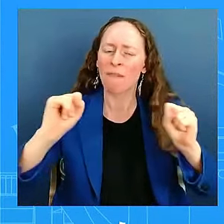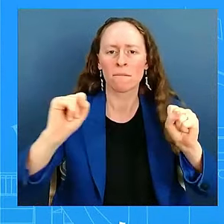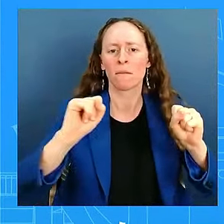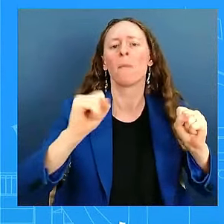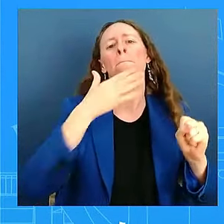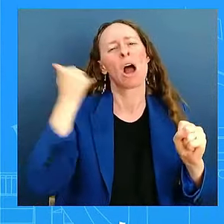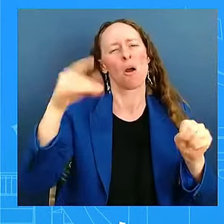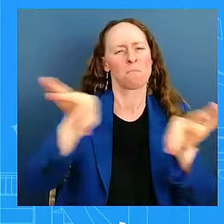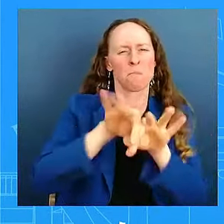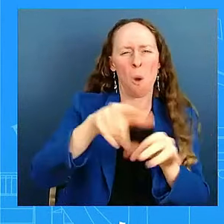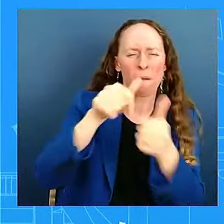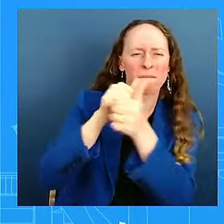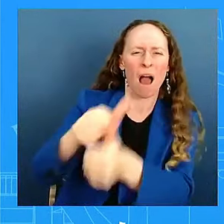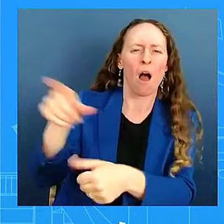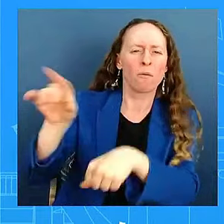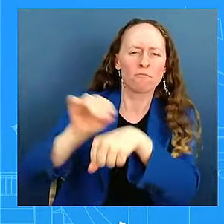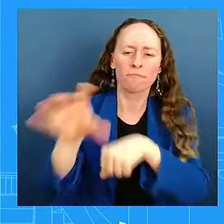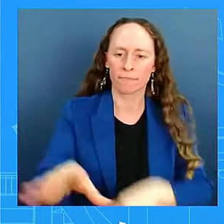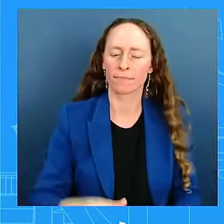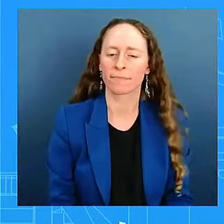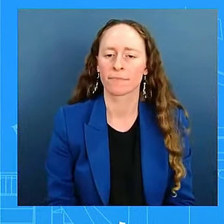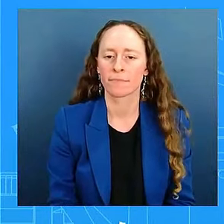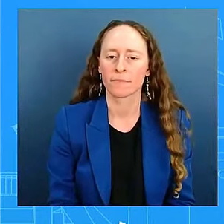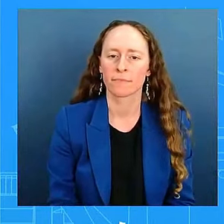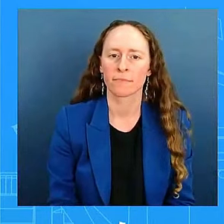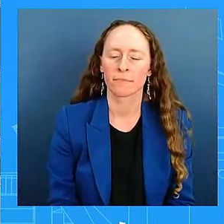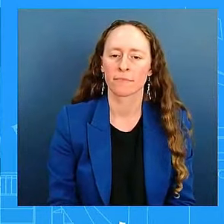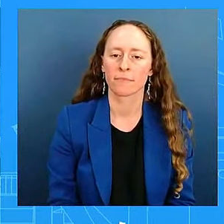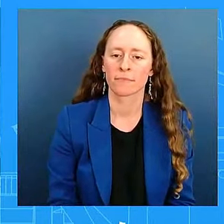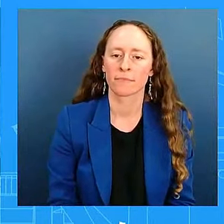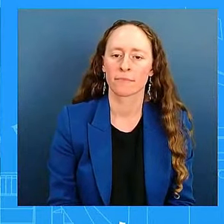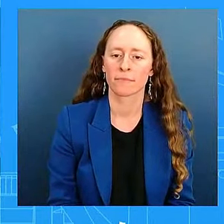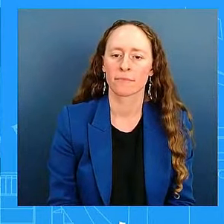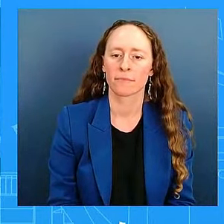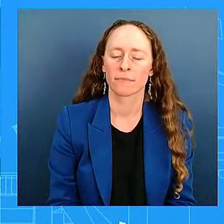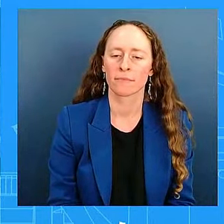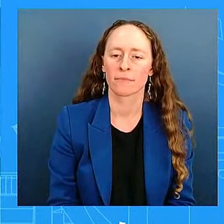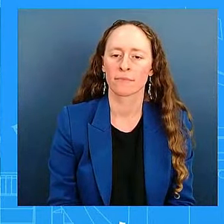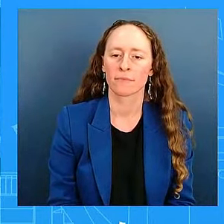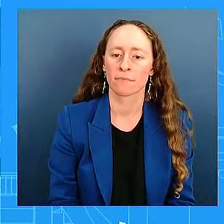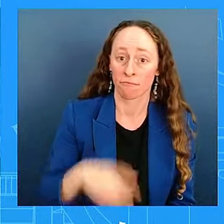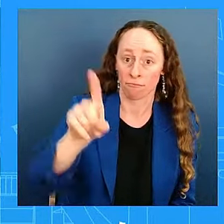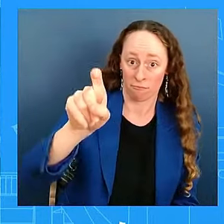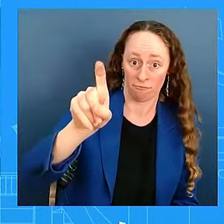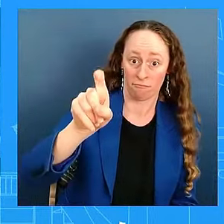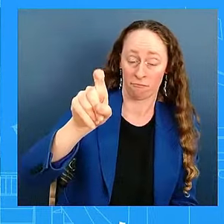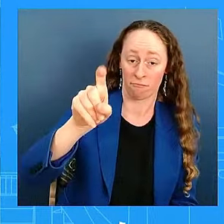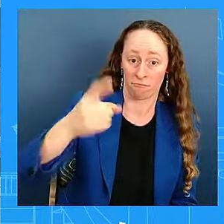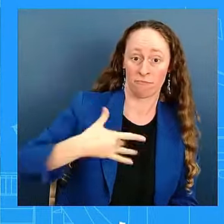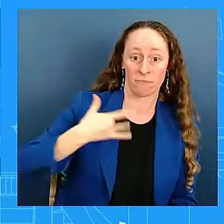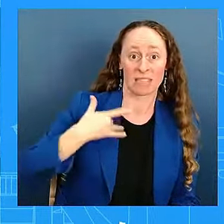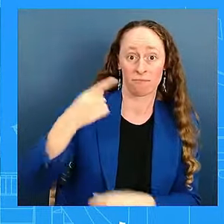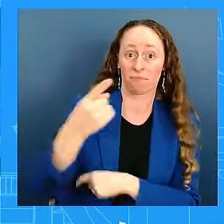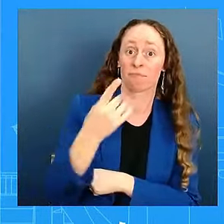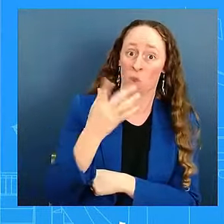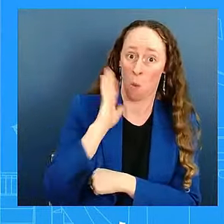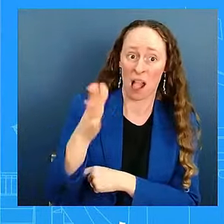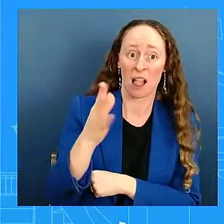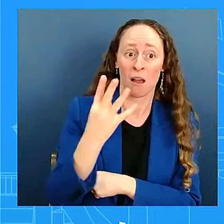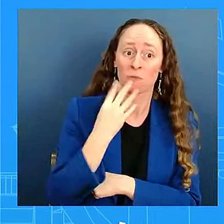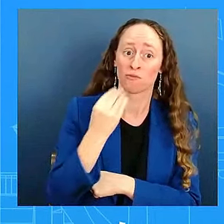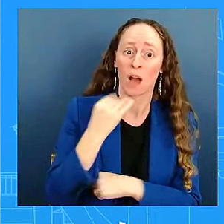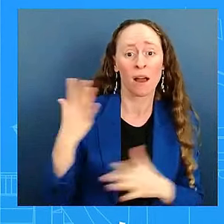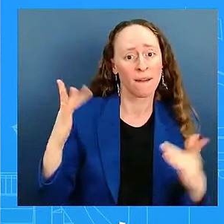Israel should retaliate? And what is your concern about this leading to a wider escalation of war in the region? We've had some